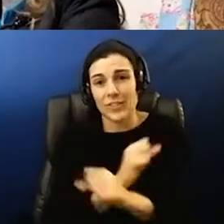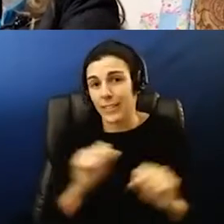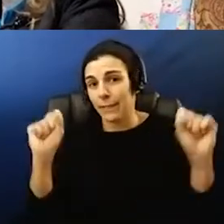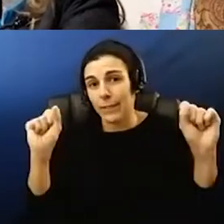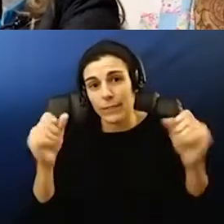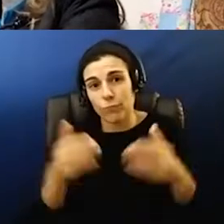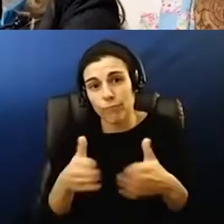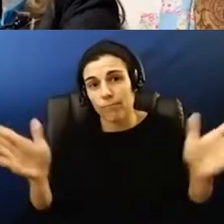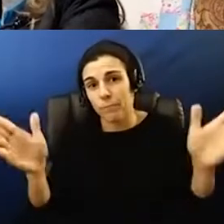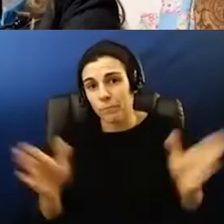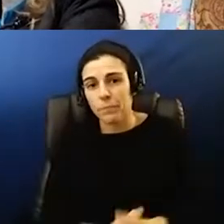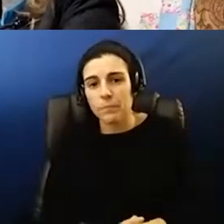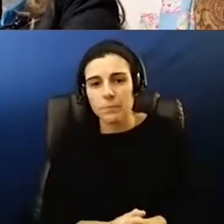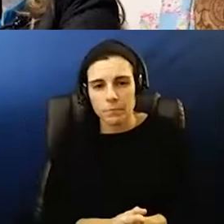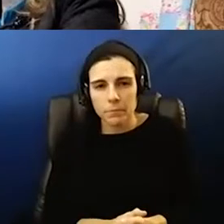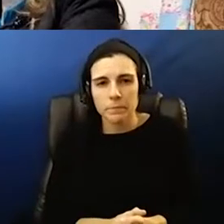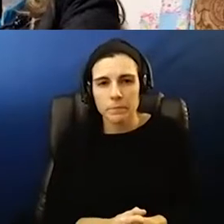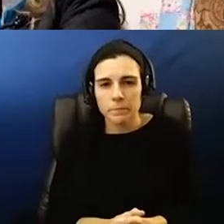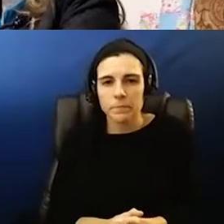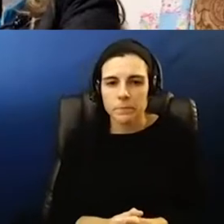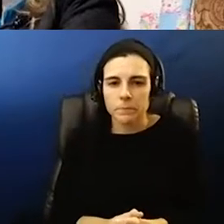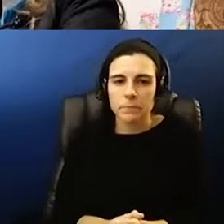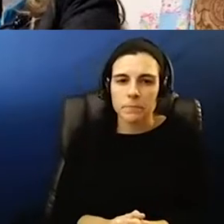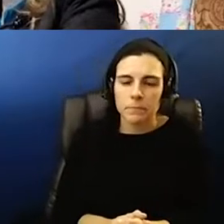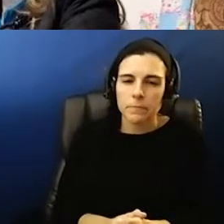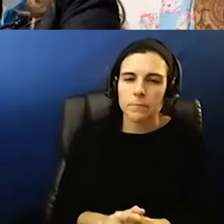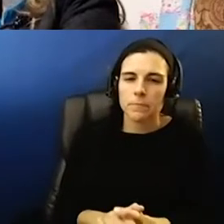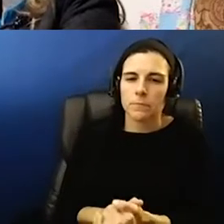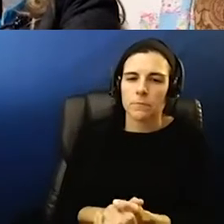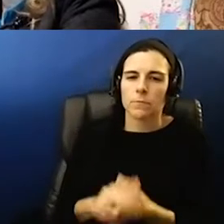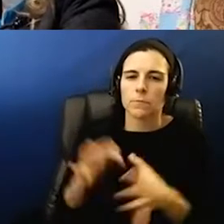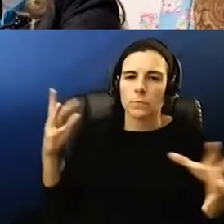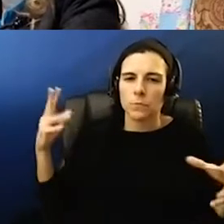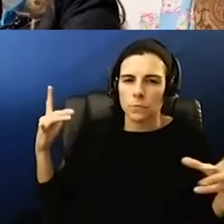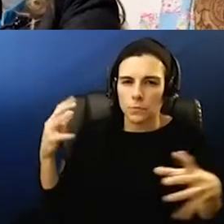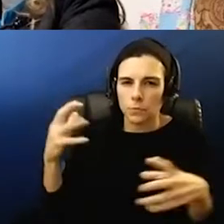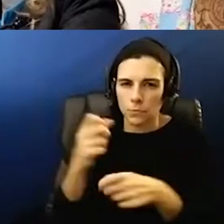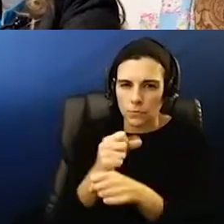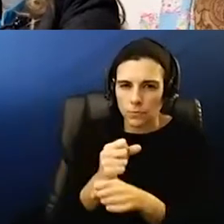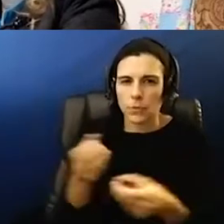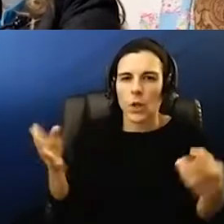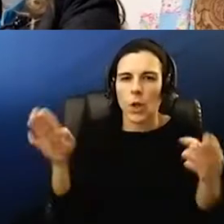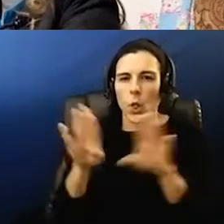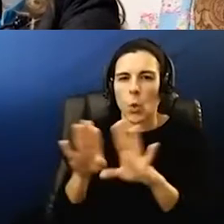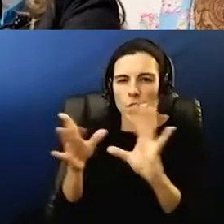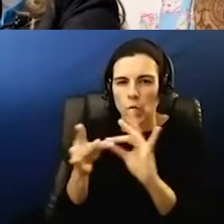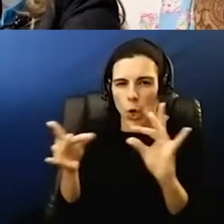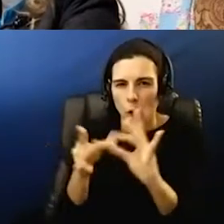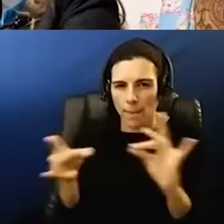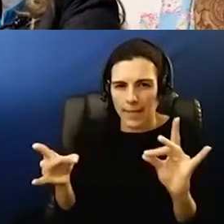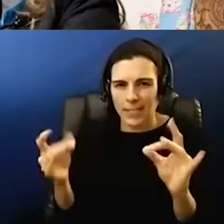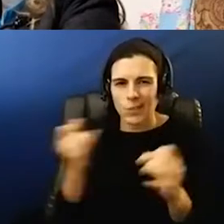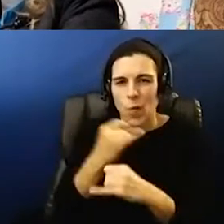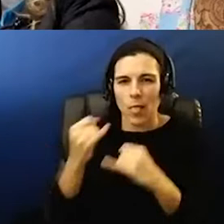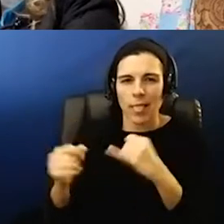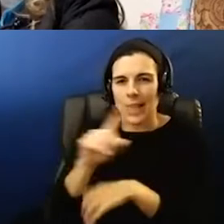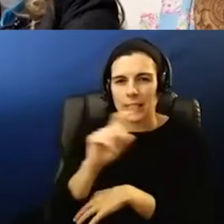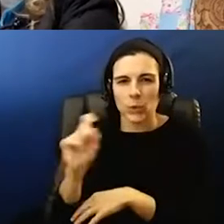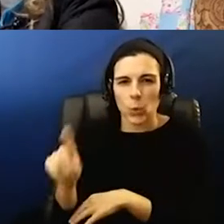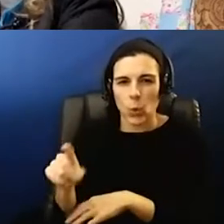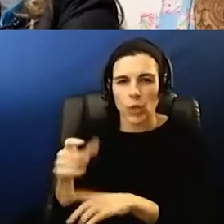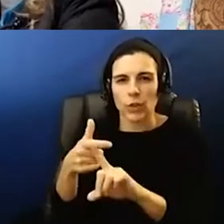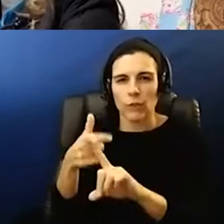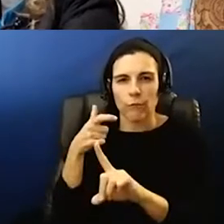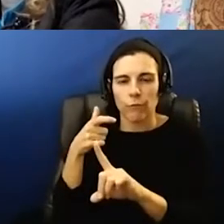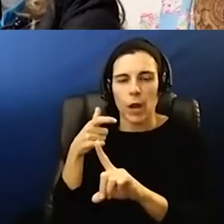i want to make sure i leave some time we're just sort of wrapping up and closing comments so this is going to be the the last question from the from